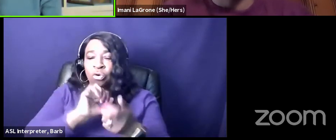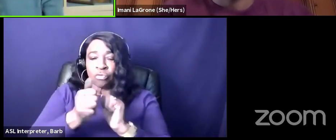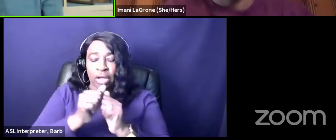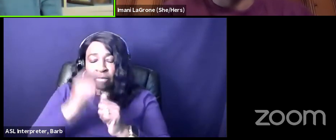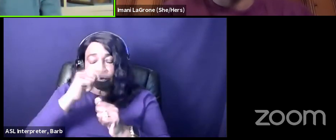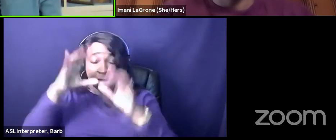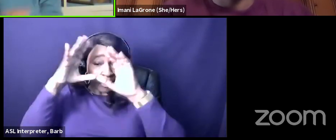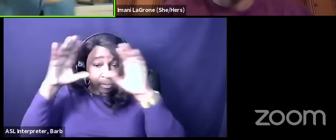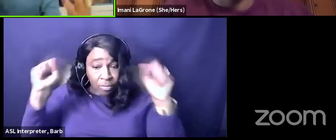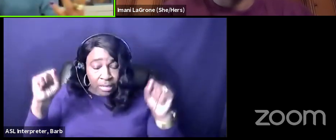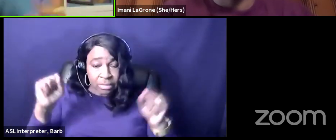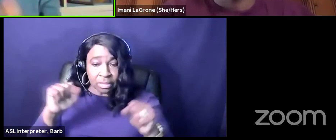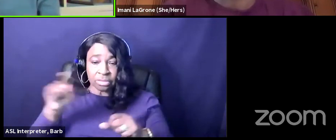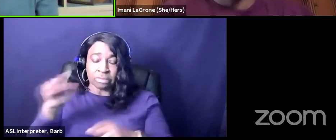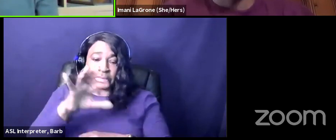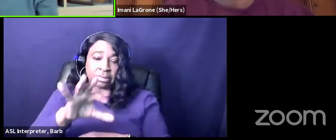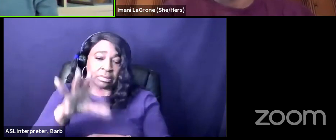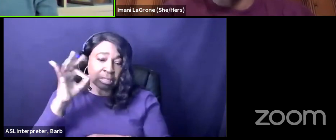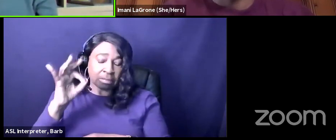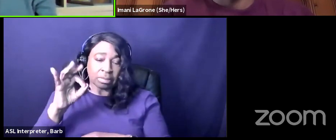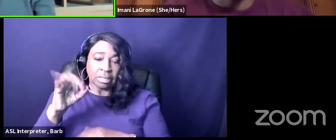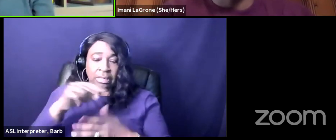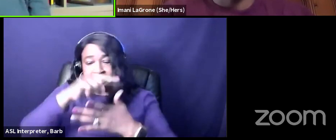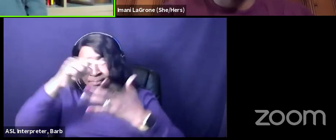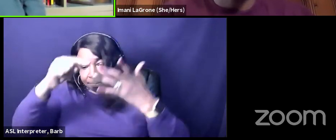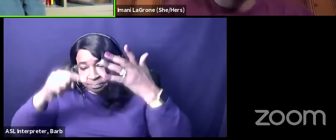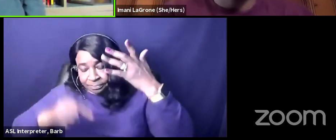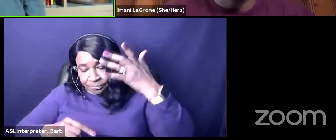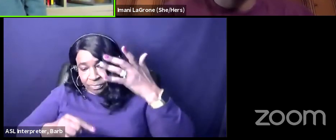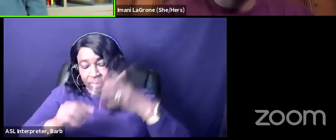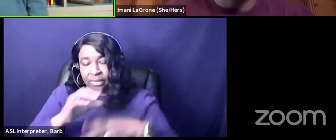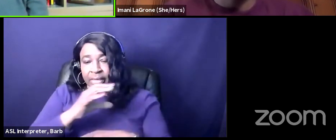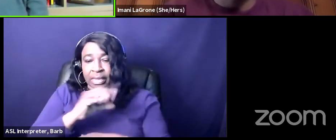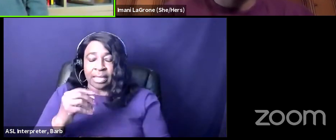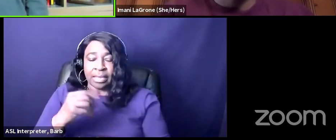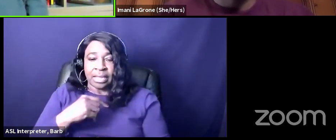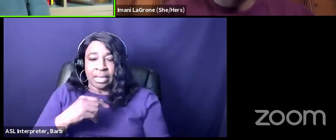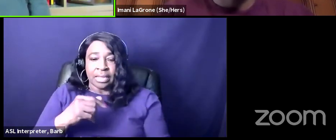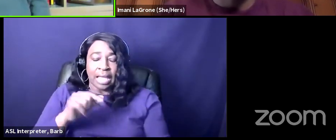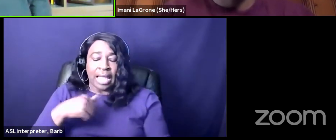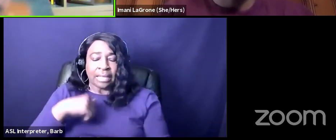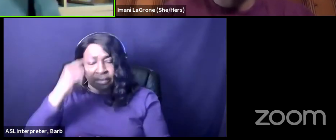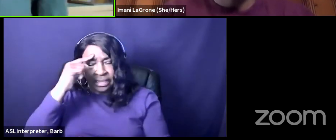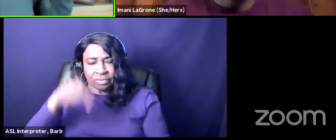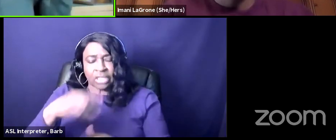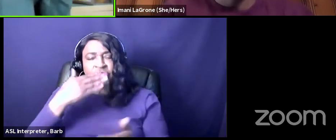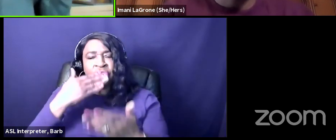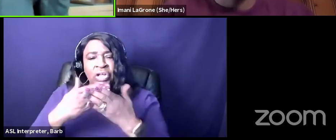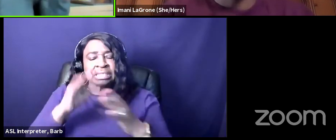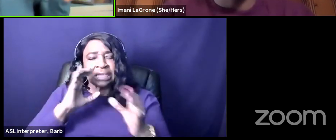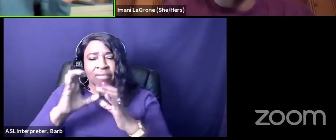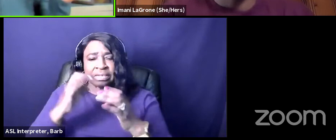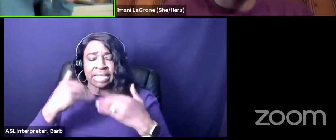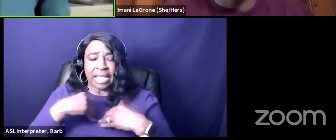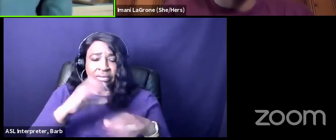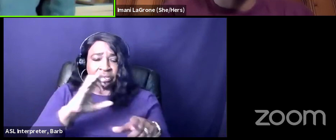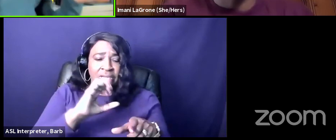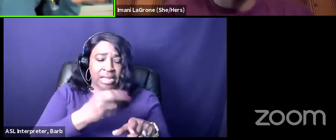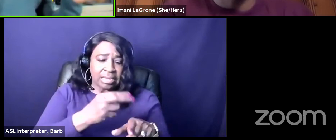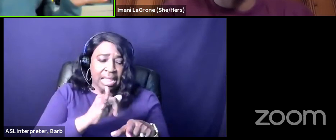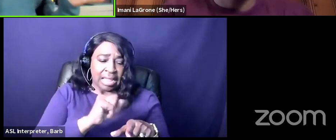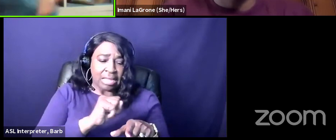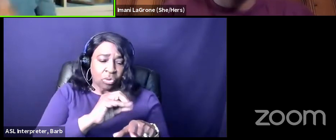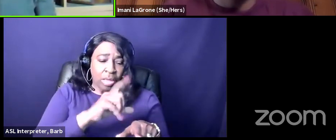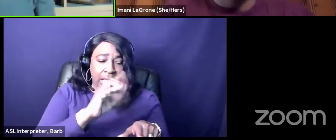been nominated from like frederick douglas to barack and i thought that that was a really interesting conversation to have from chisholm to harris 72